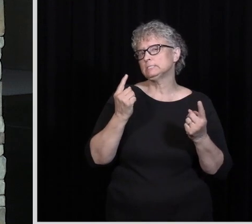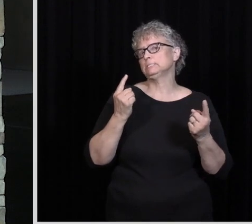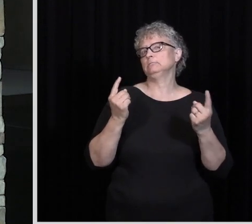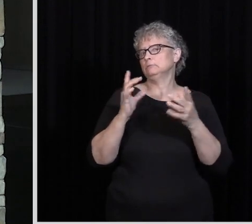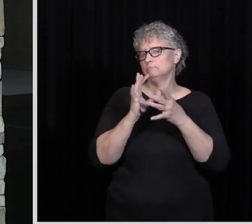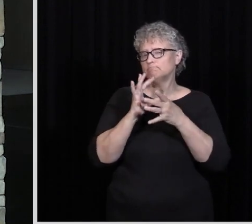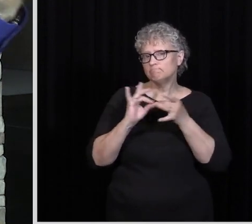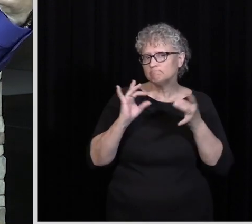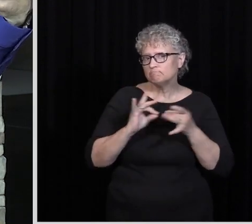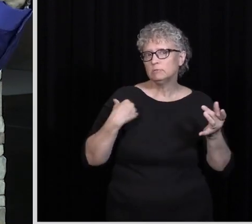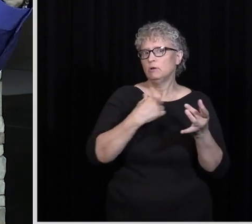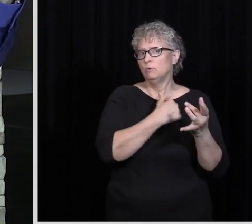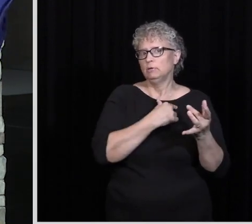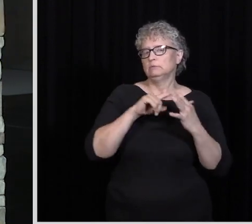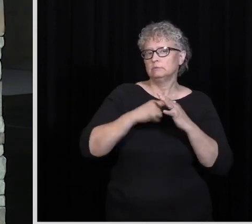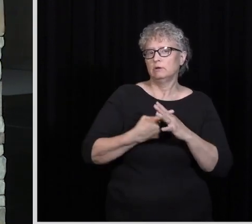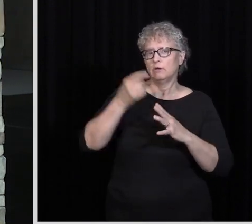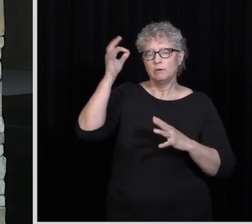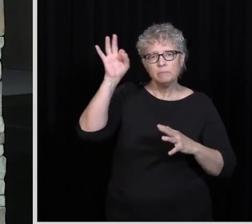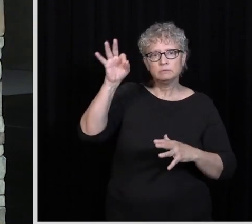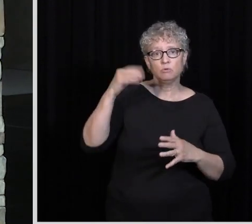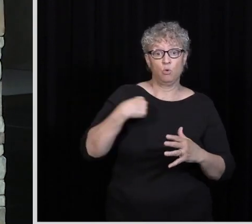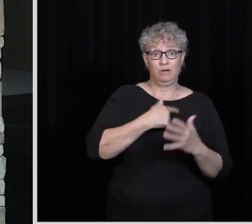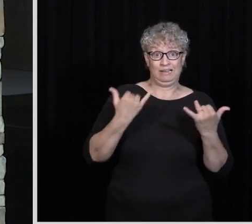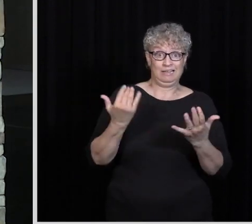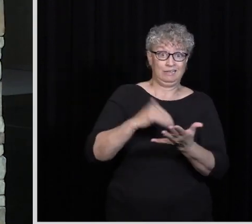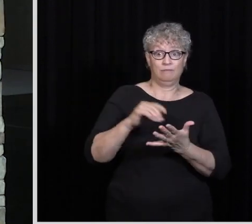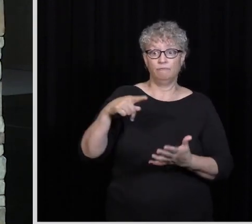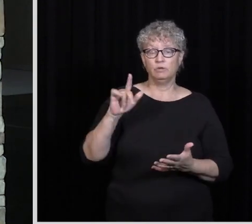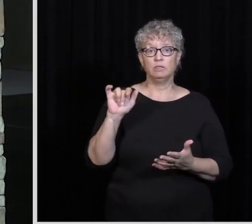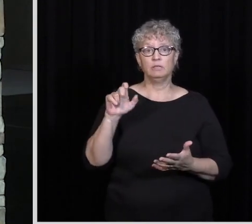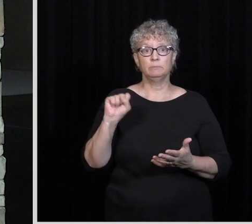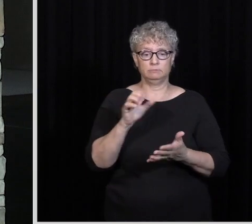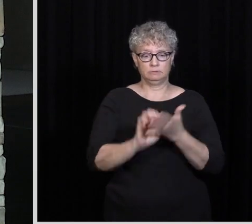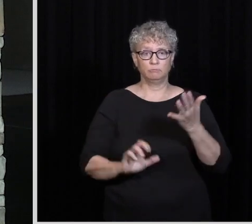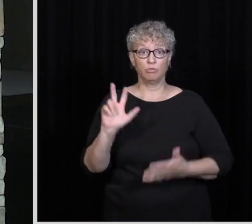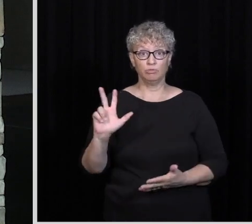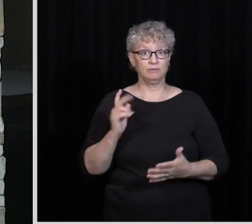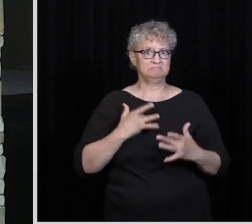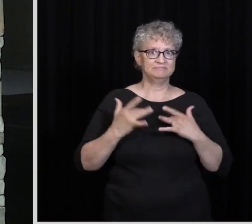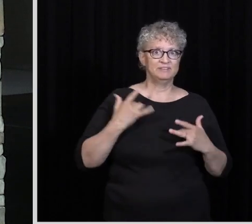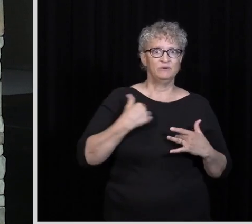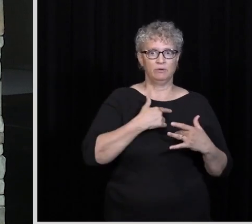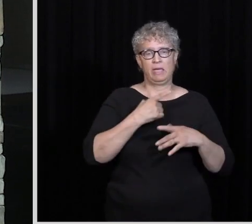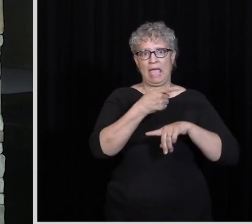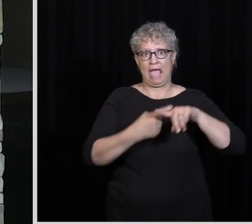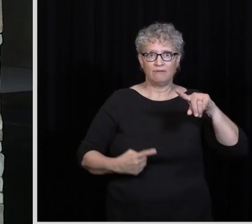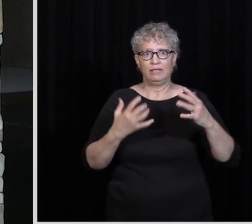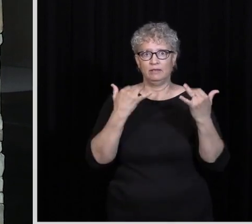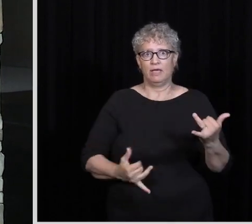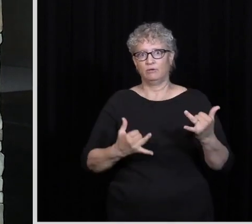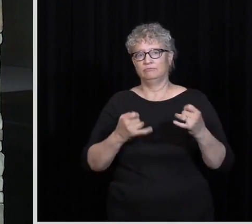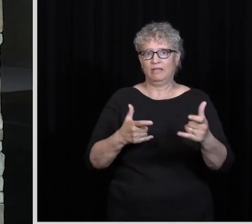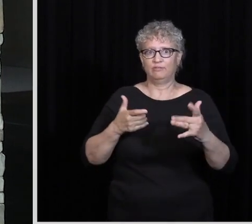as we get into our message for today. We're back in Philippians, and this is going to be exciting, chapter 3. We're like halfway through. We're going to blast through